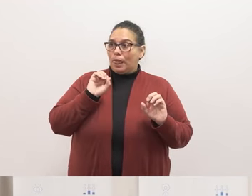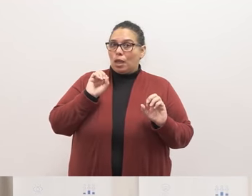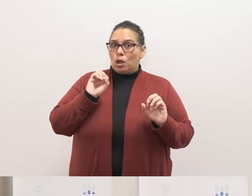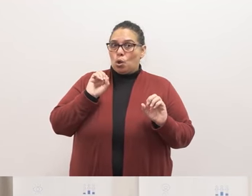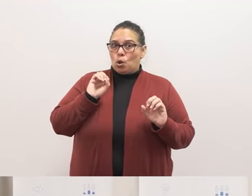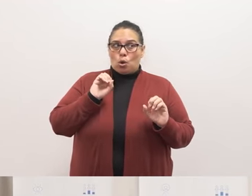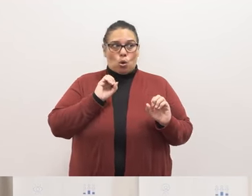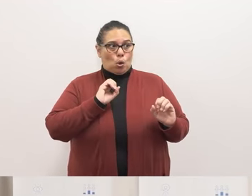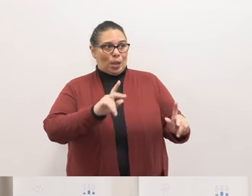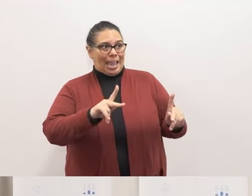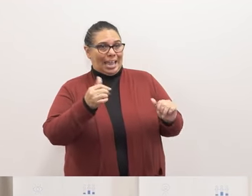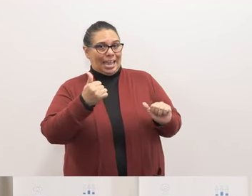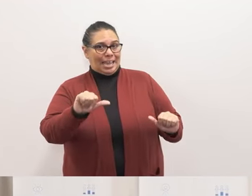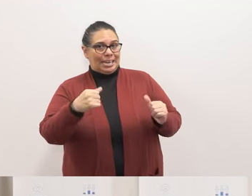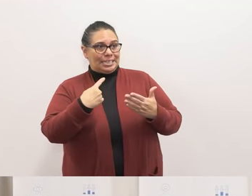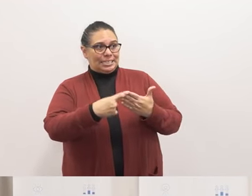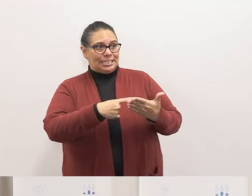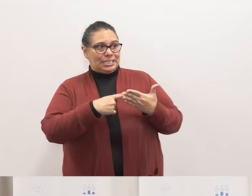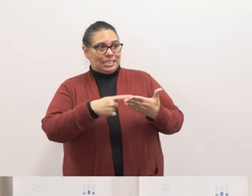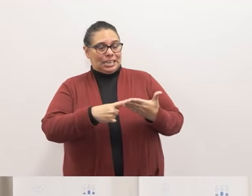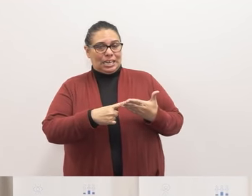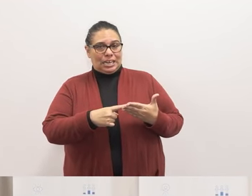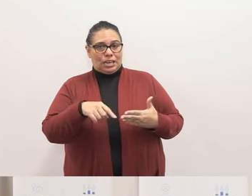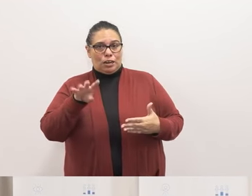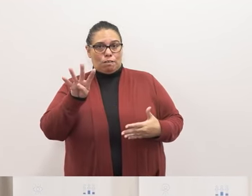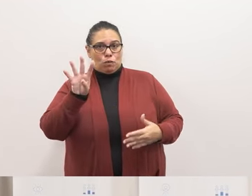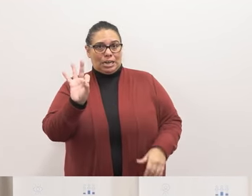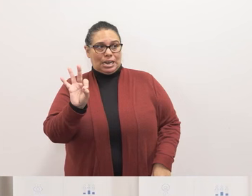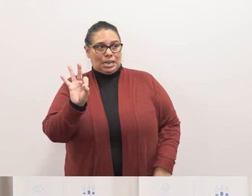any discussion on item number 49